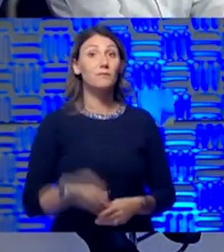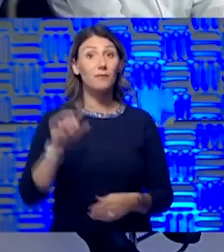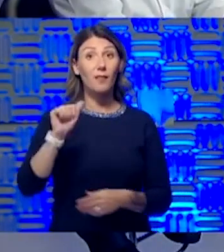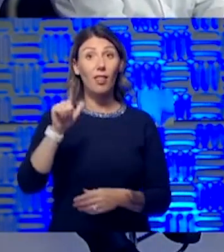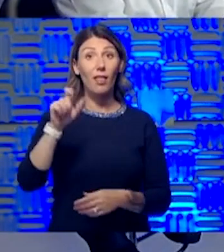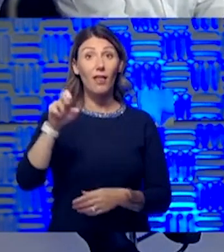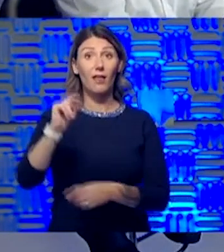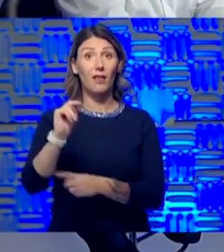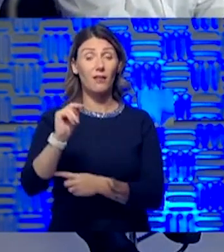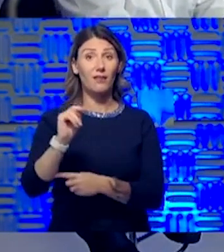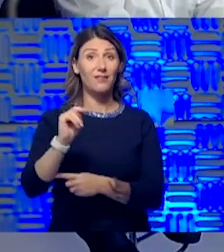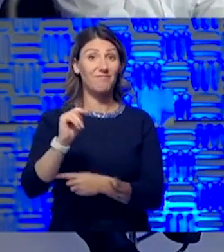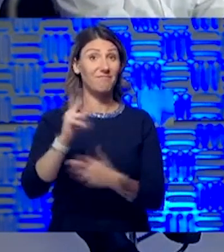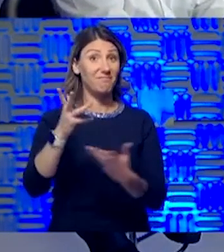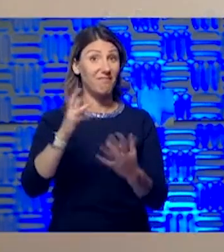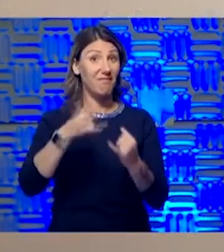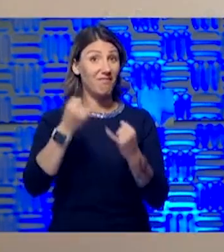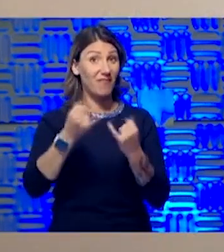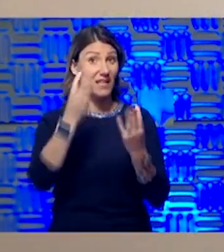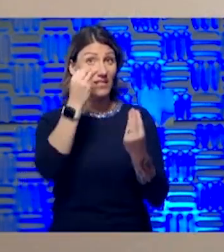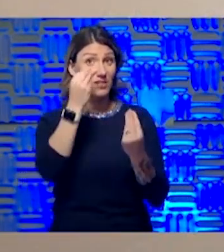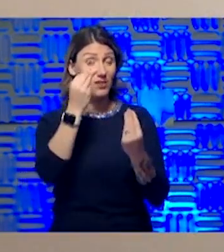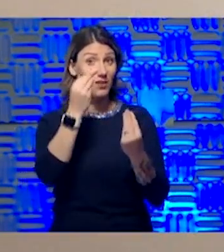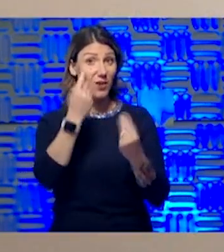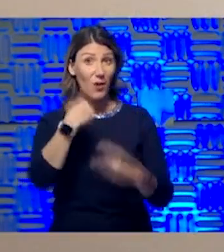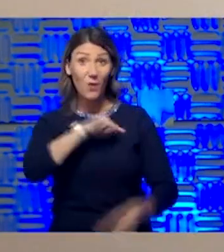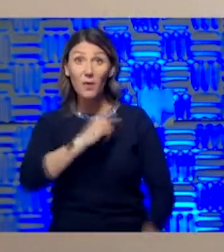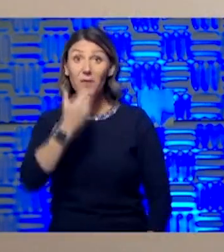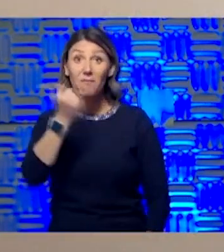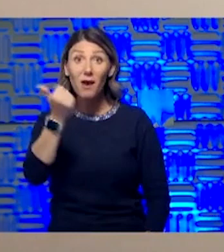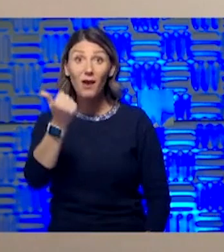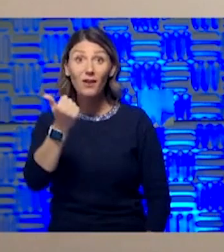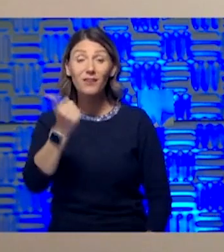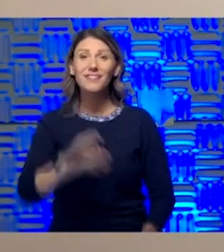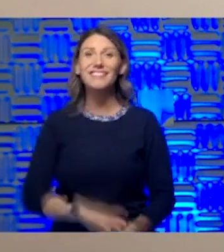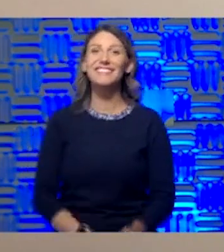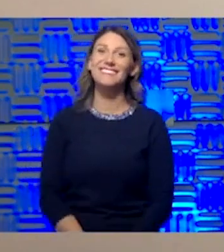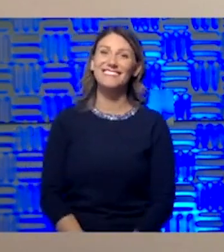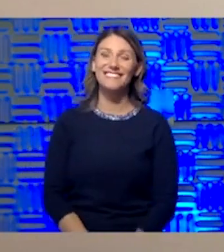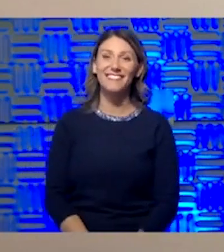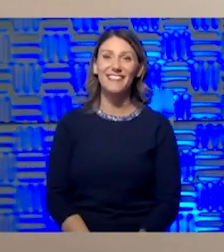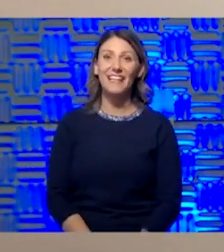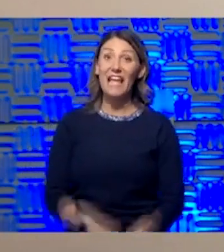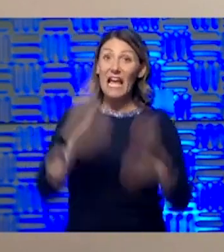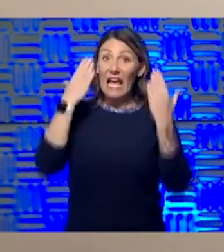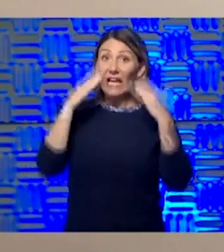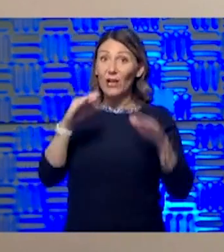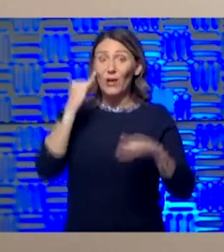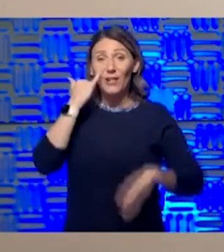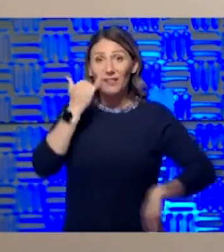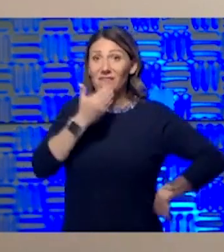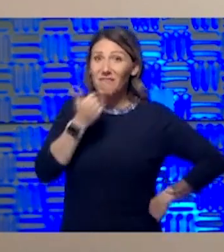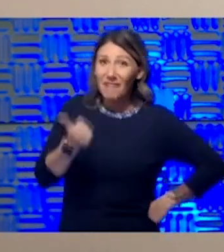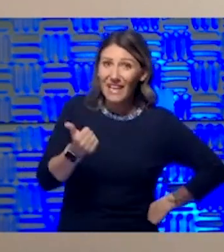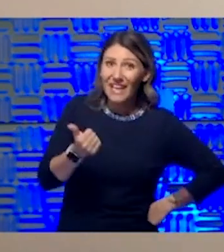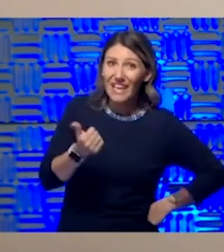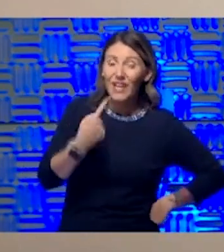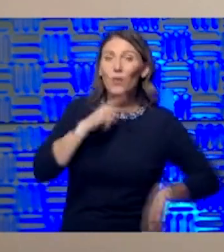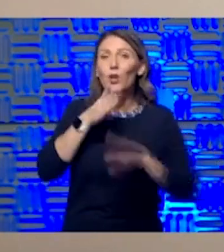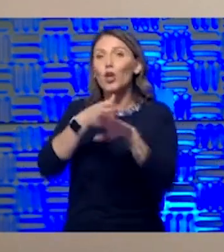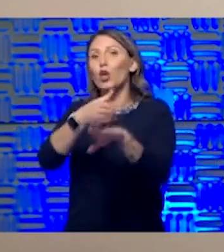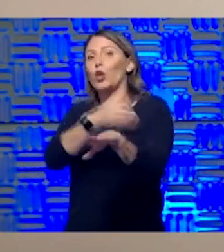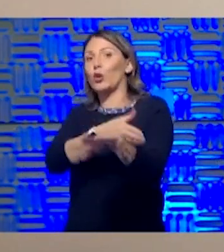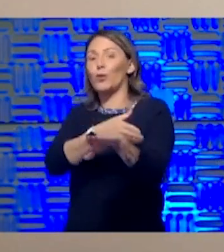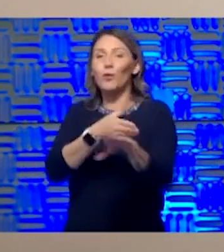Final thoughts. Are we better? I don't know if we're better. I think we're improving on the